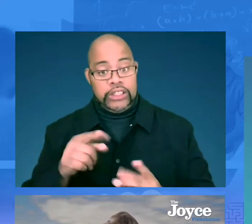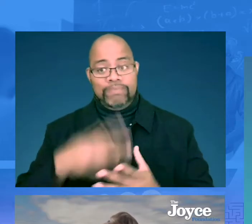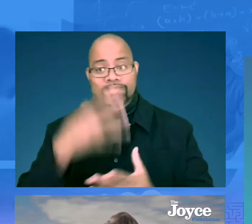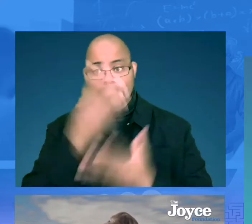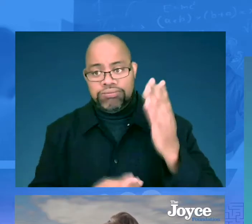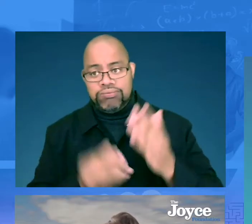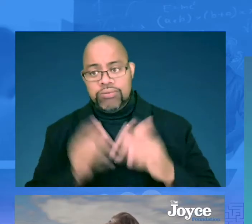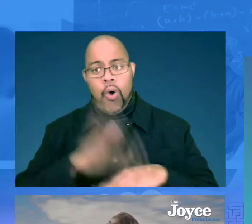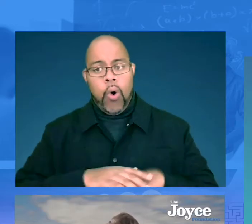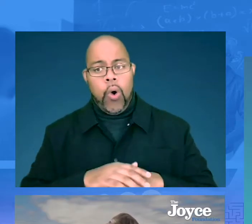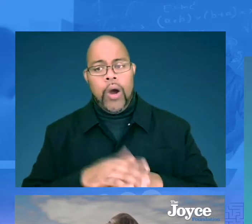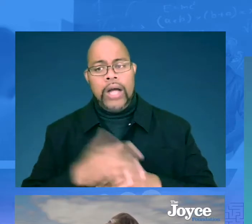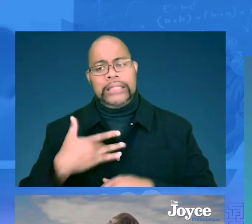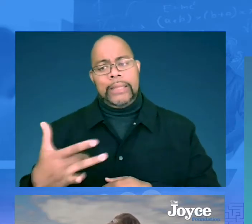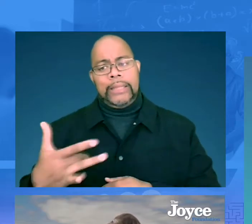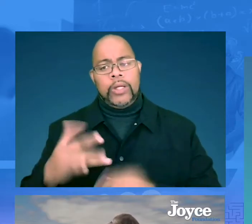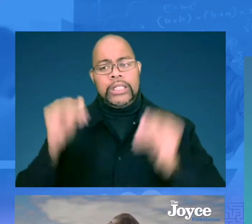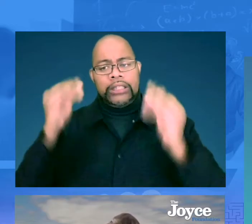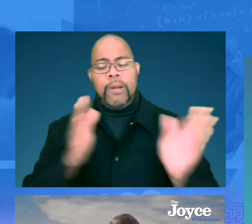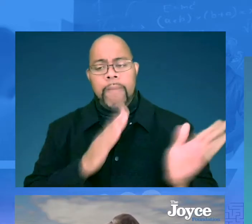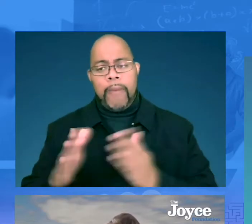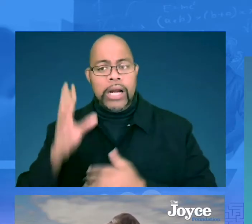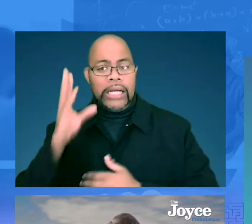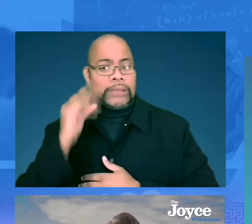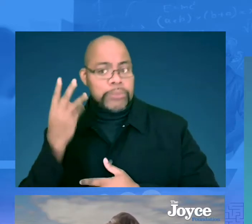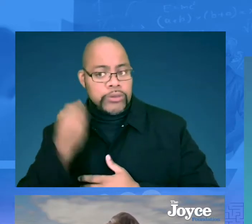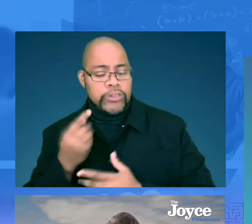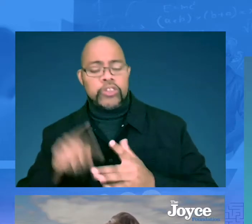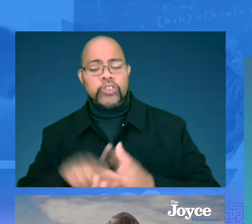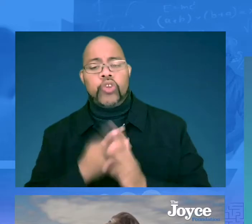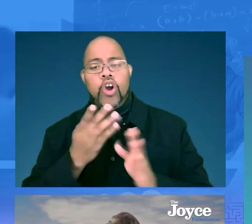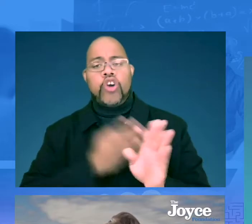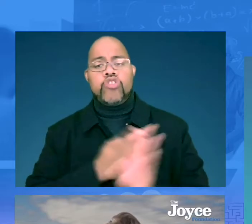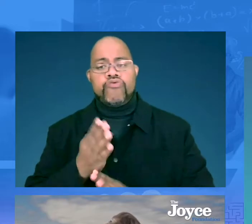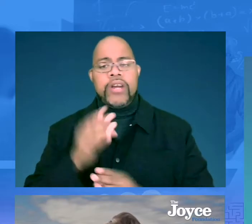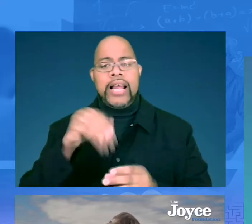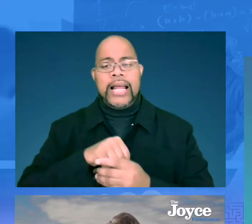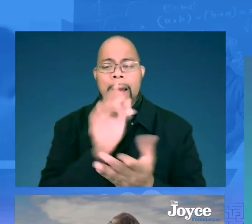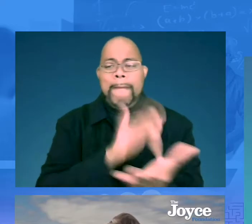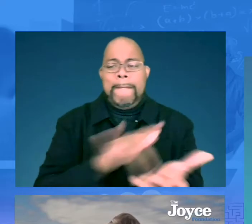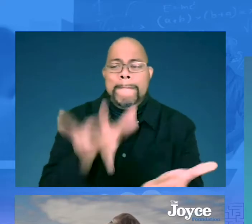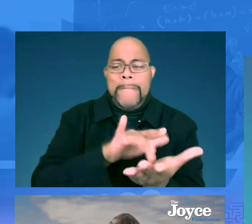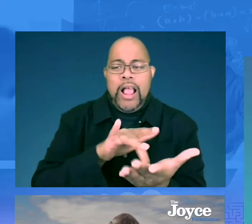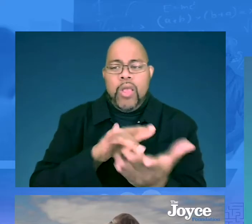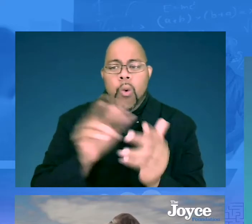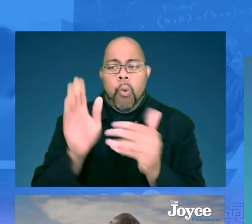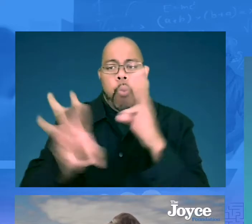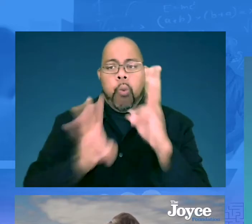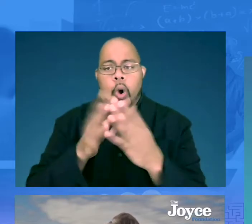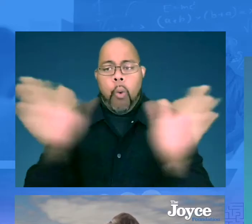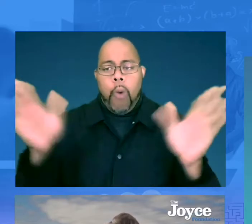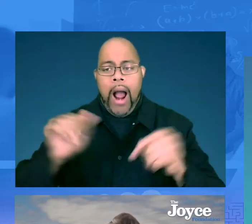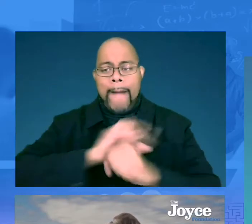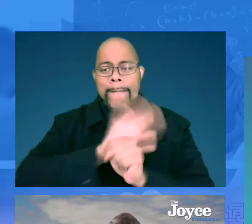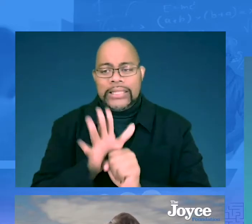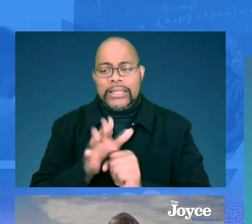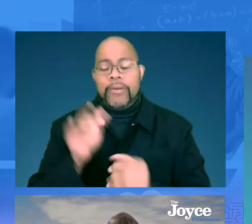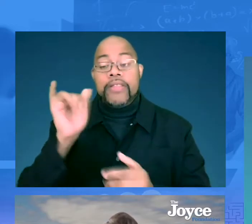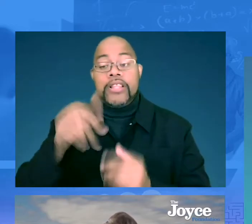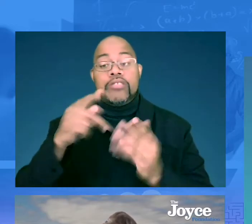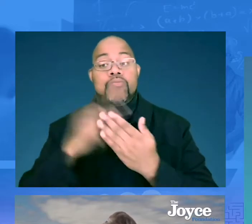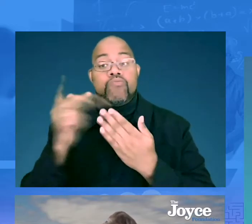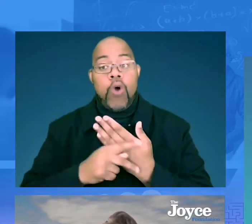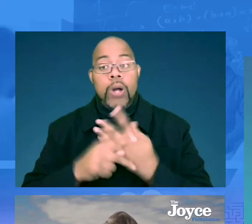You know, these teachers missed out on the typical teacher preparation experience and started their careers in the midst of a global pandemic.